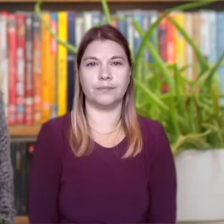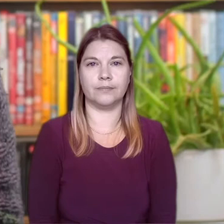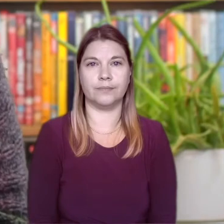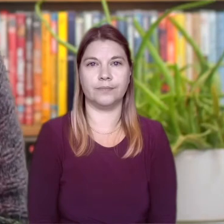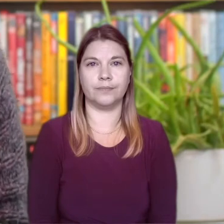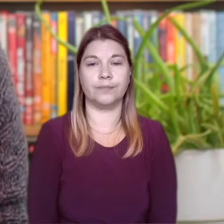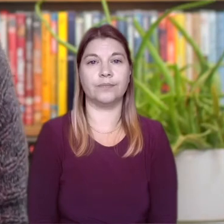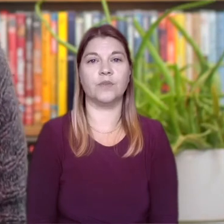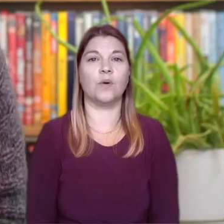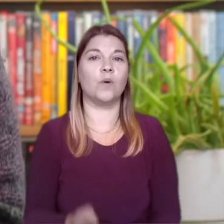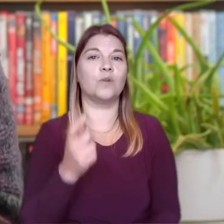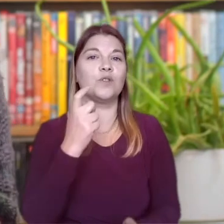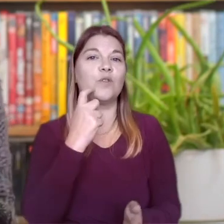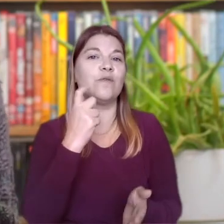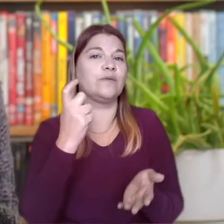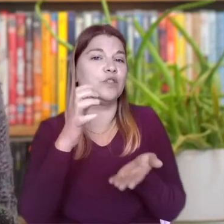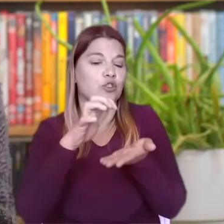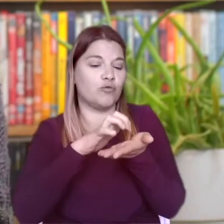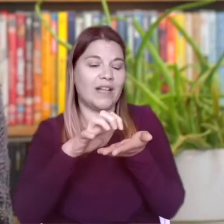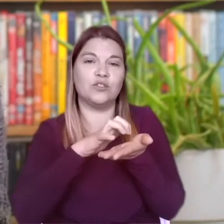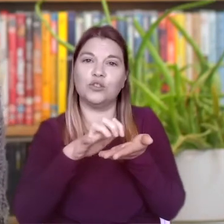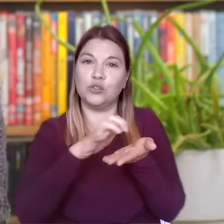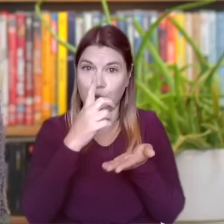and softly scratching and